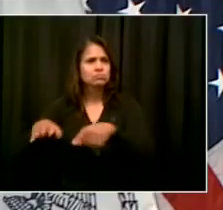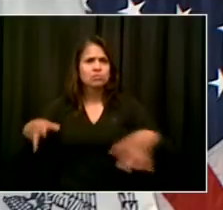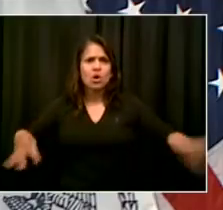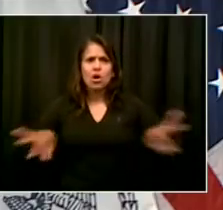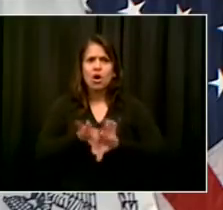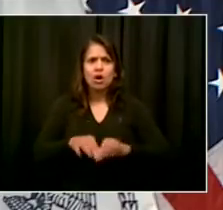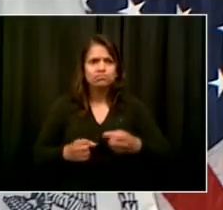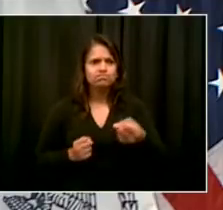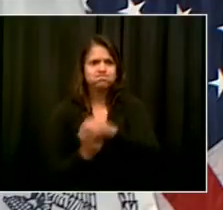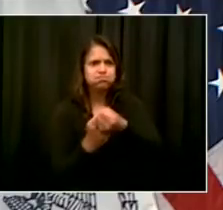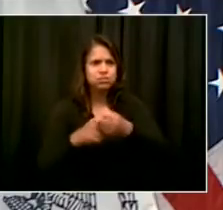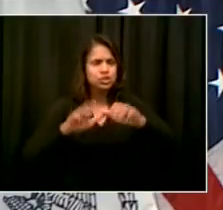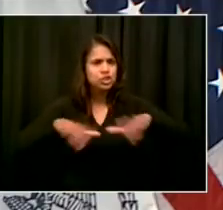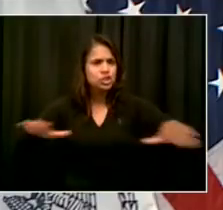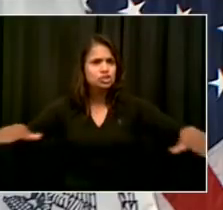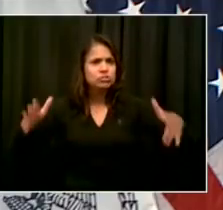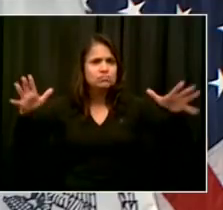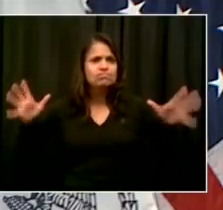ahead, Chancellor.